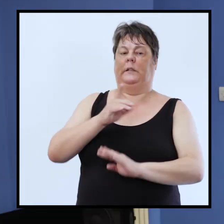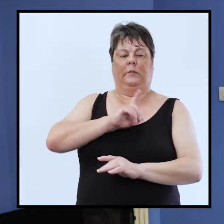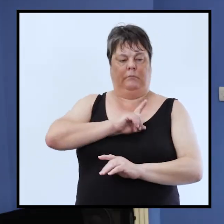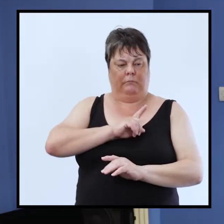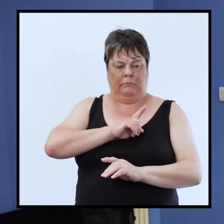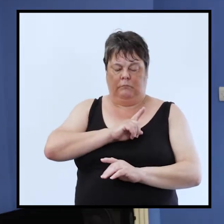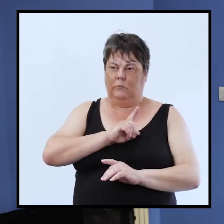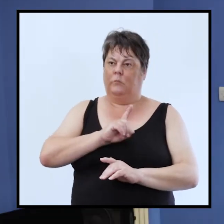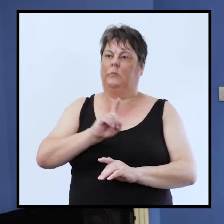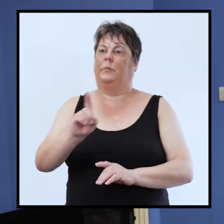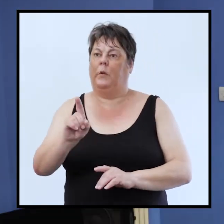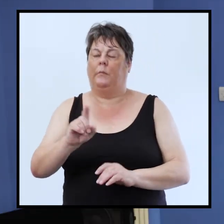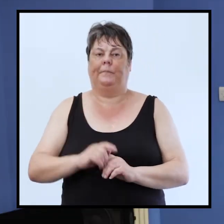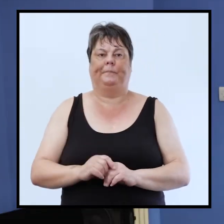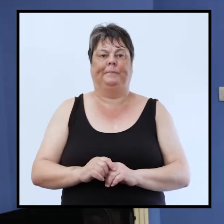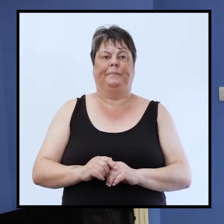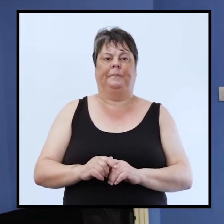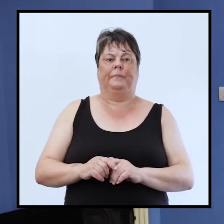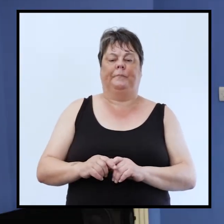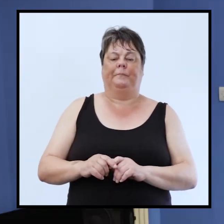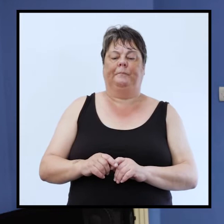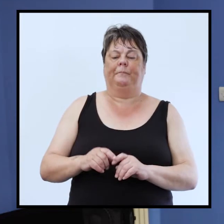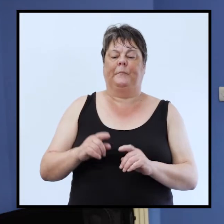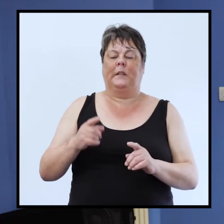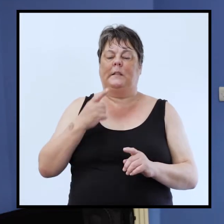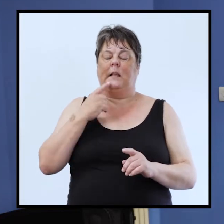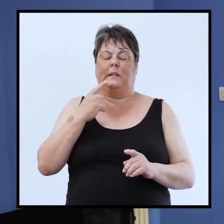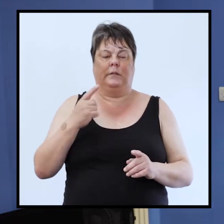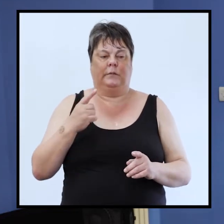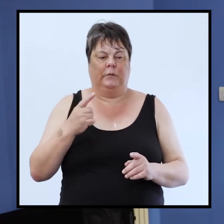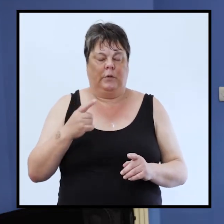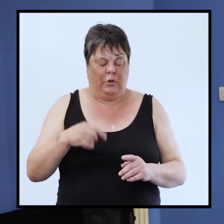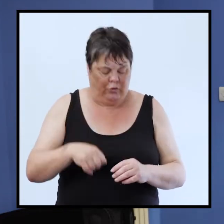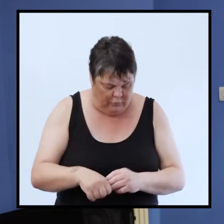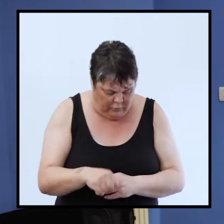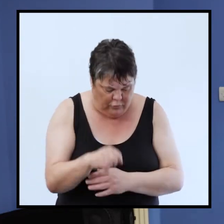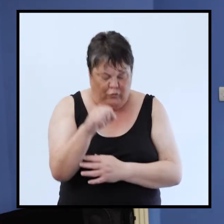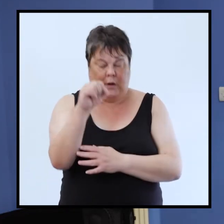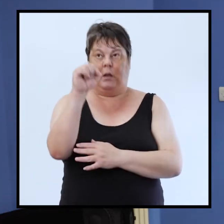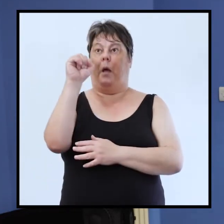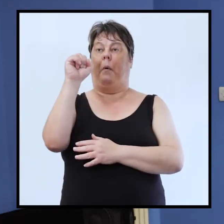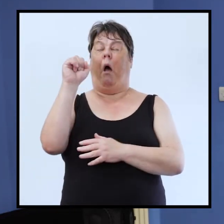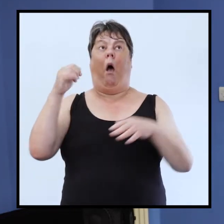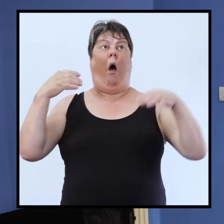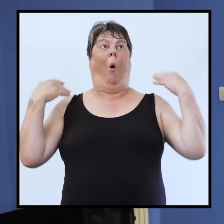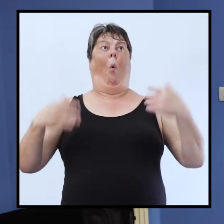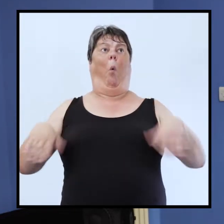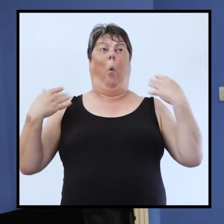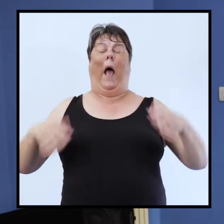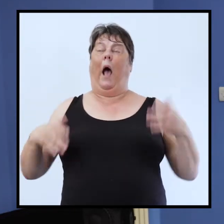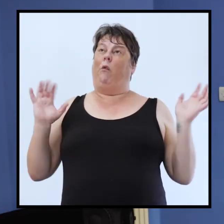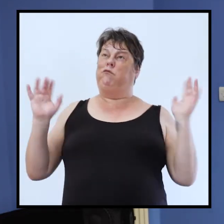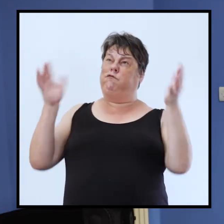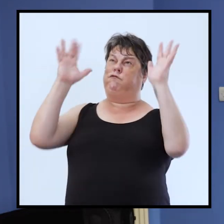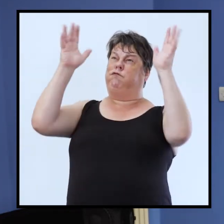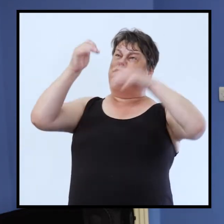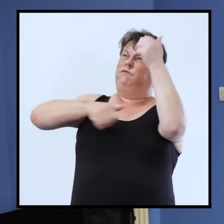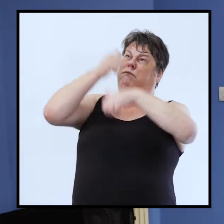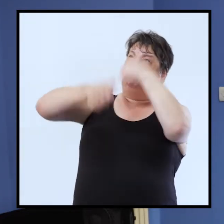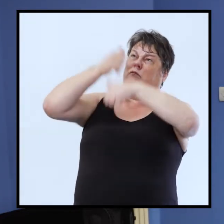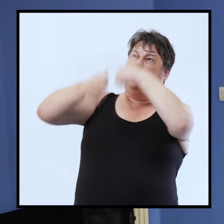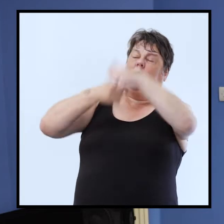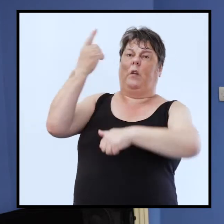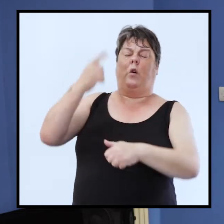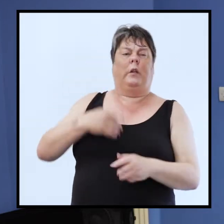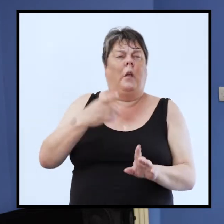and what i love i love this she says it says she immediately straightens up and praises god now just think about that right this